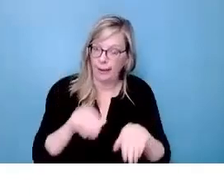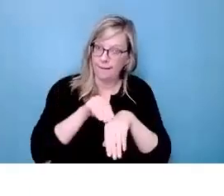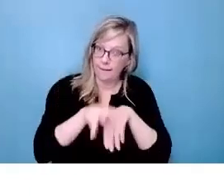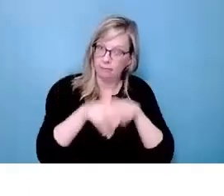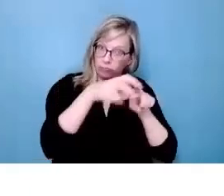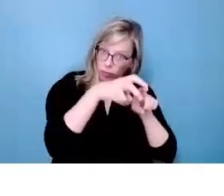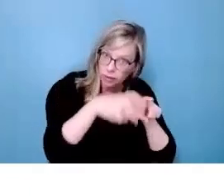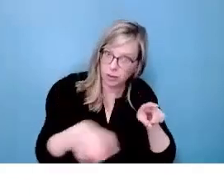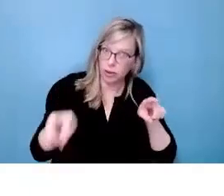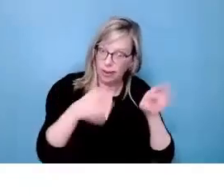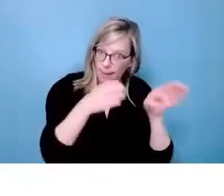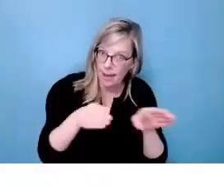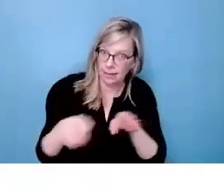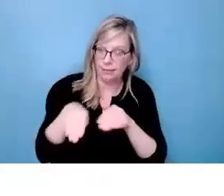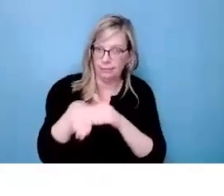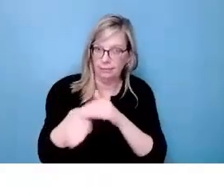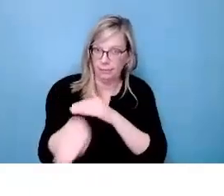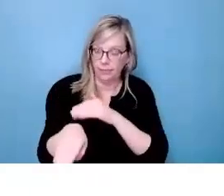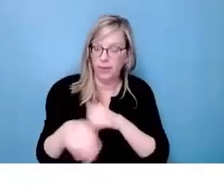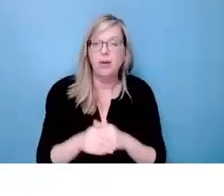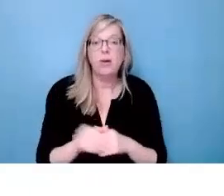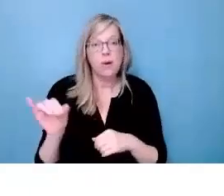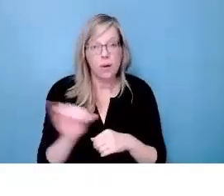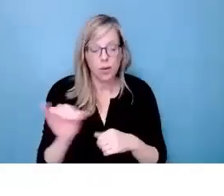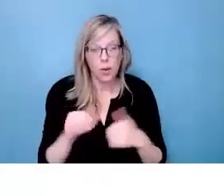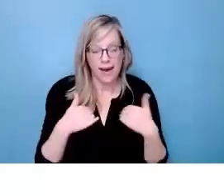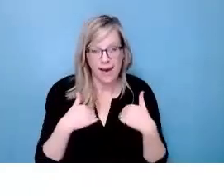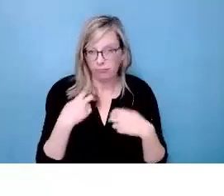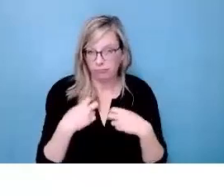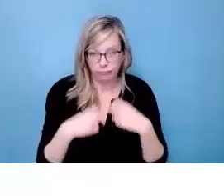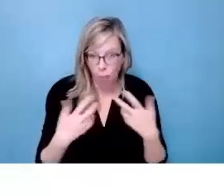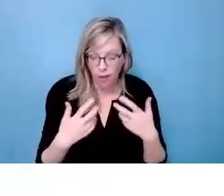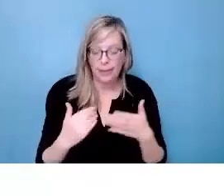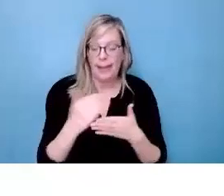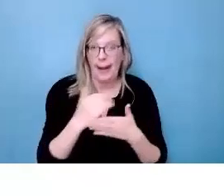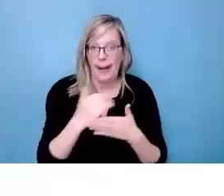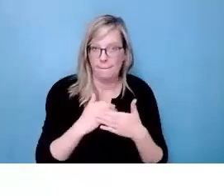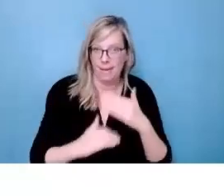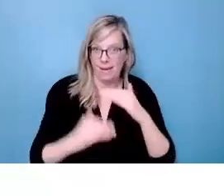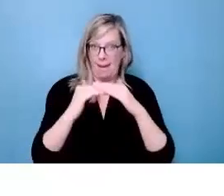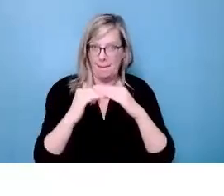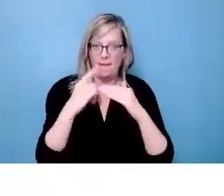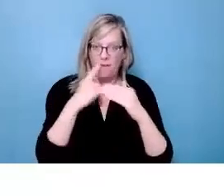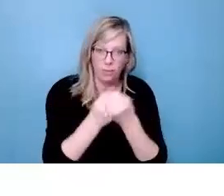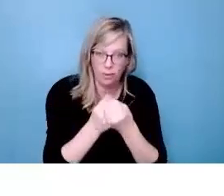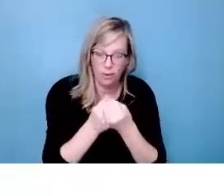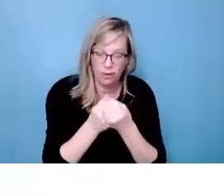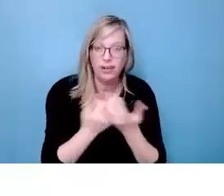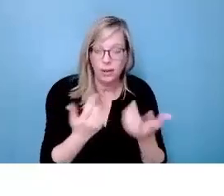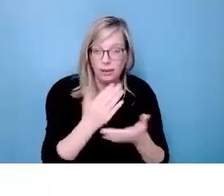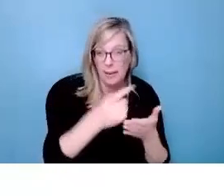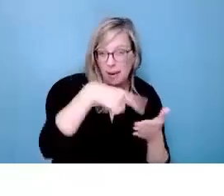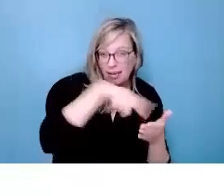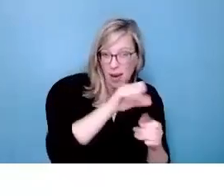systemic issues affecting transition planning and employment access. There's also a big issue with income caps on support